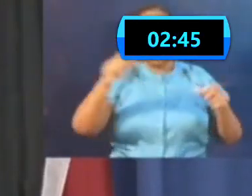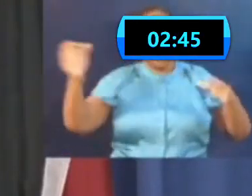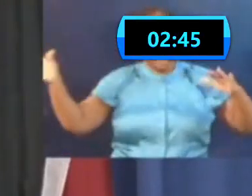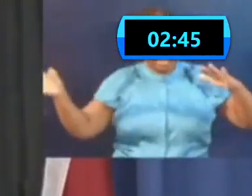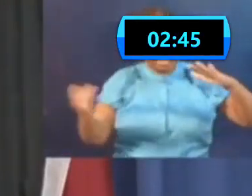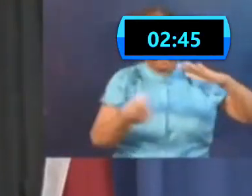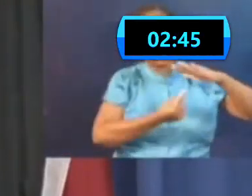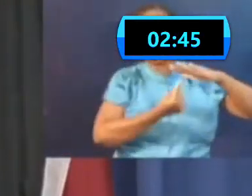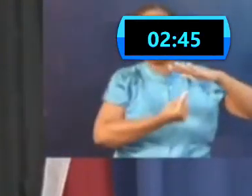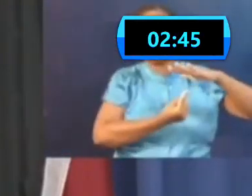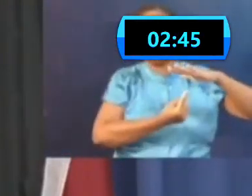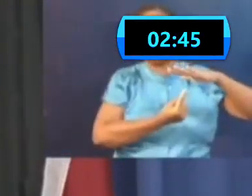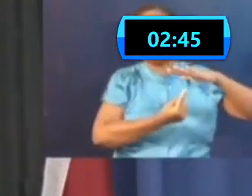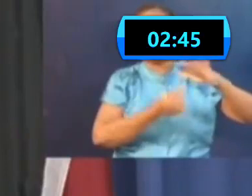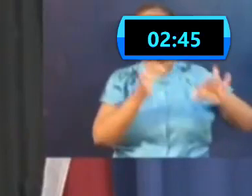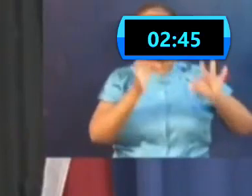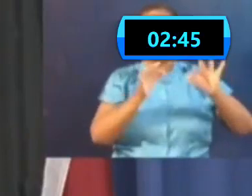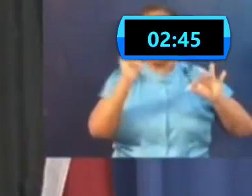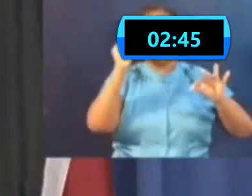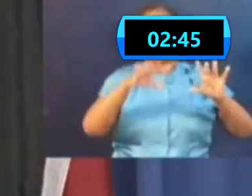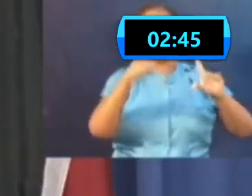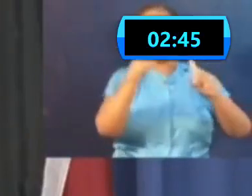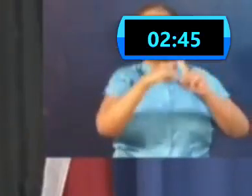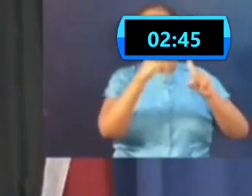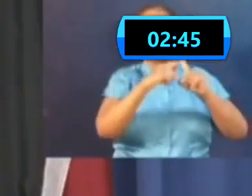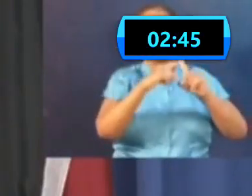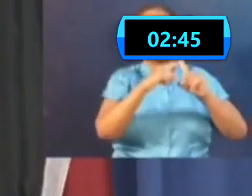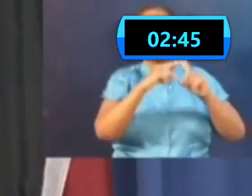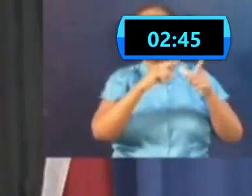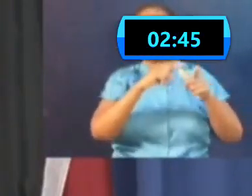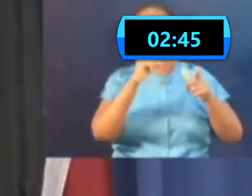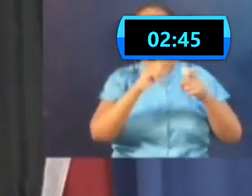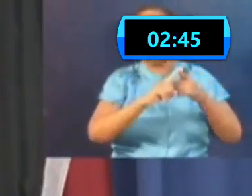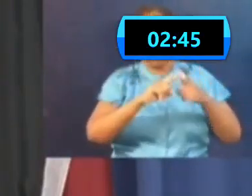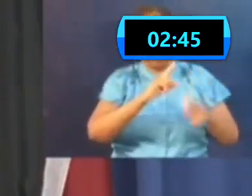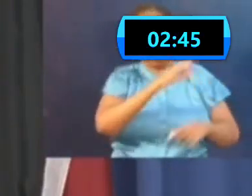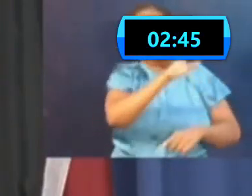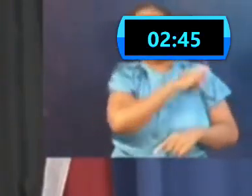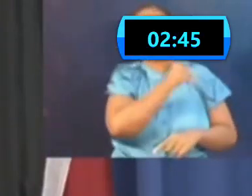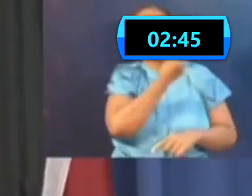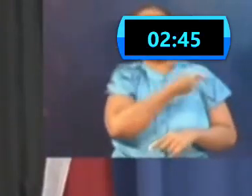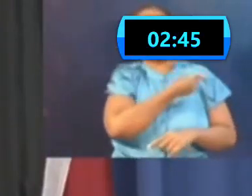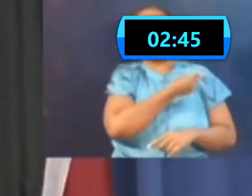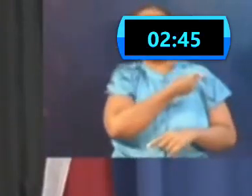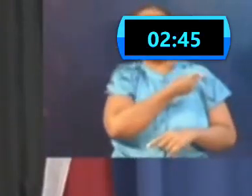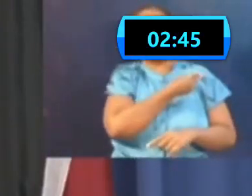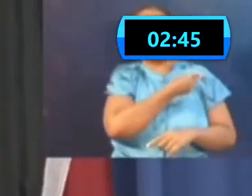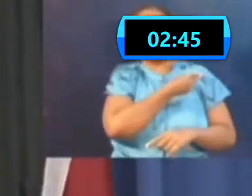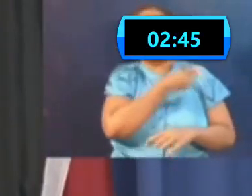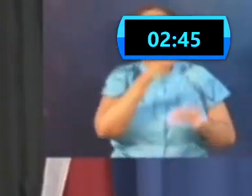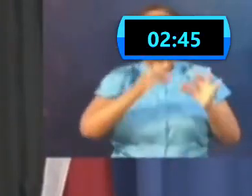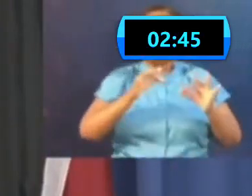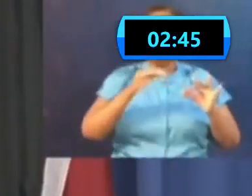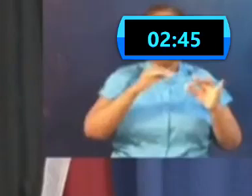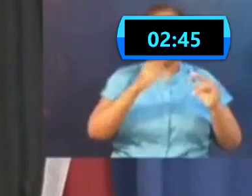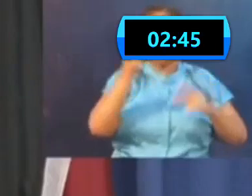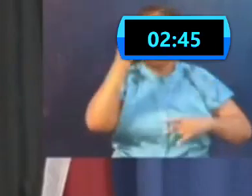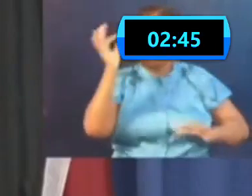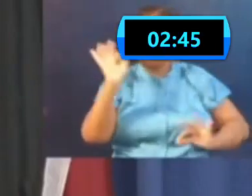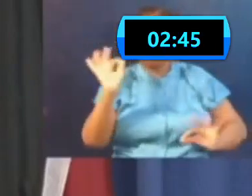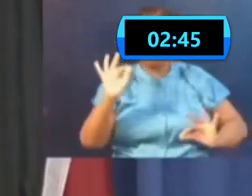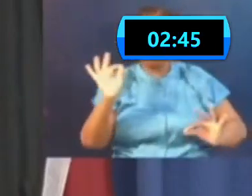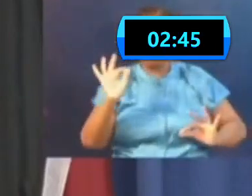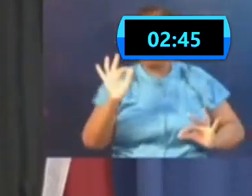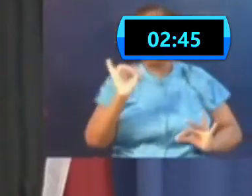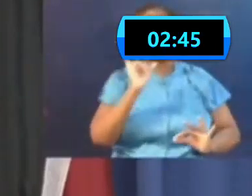hospitalization for all positive cases, to home quarantine for mild cases. Moderate and severe cases go to hospital.